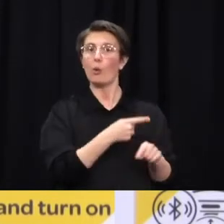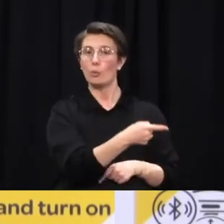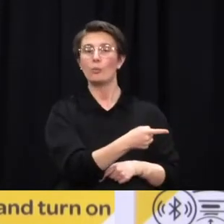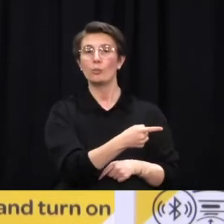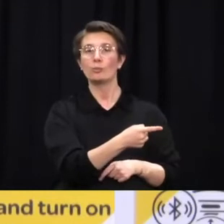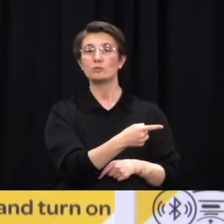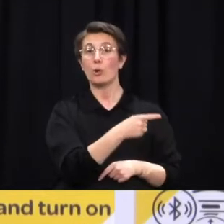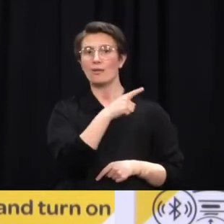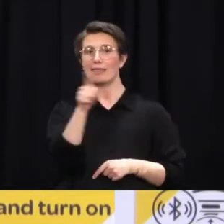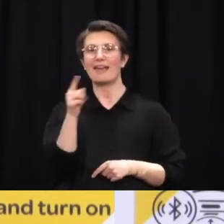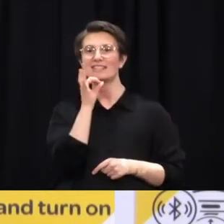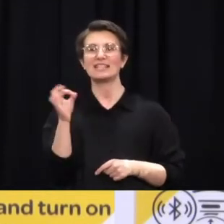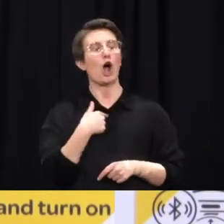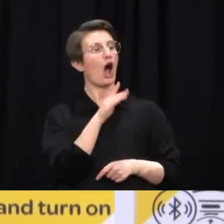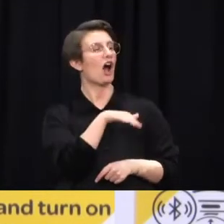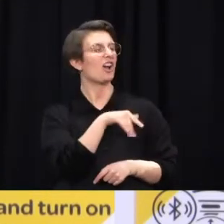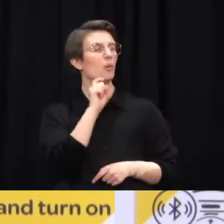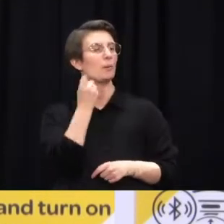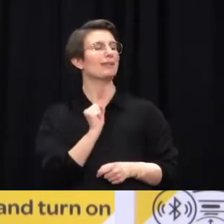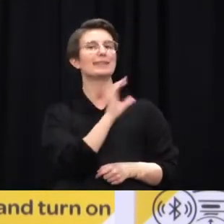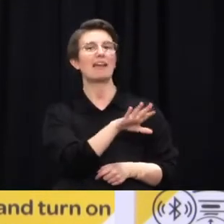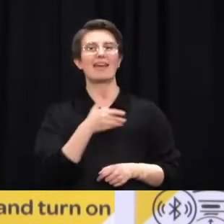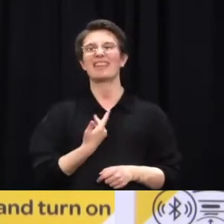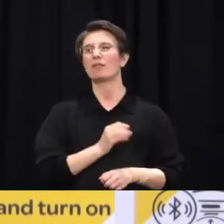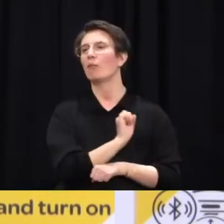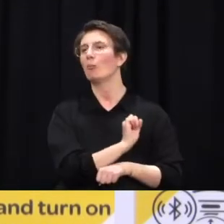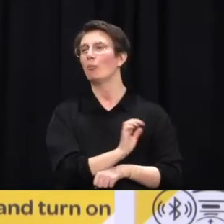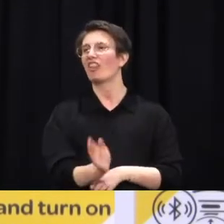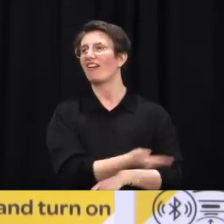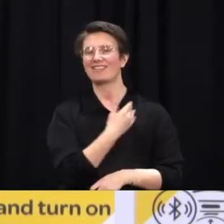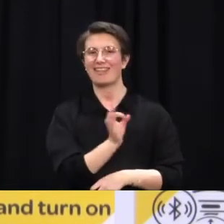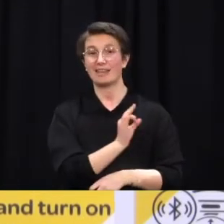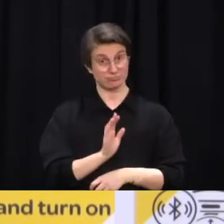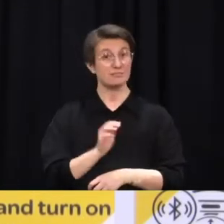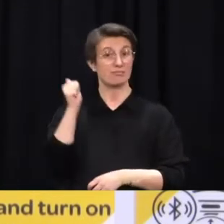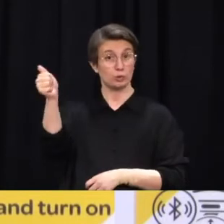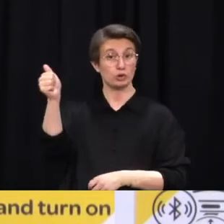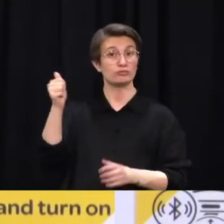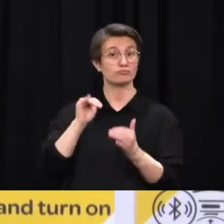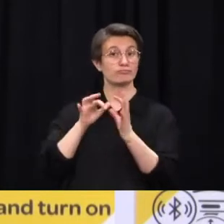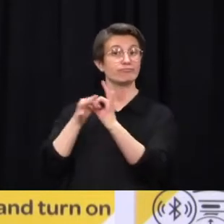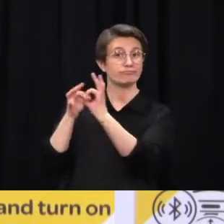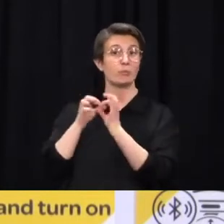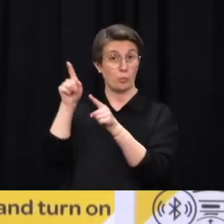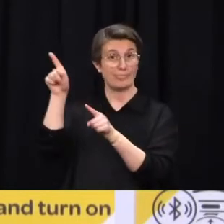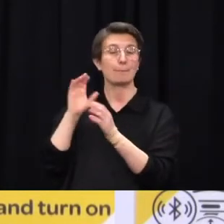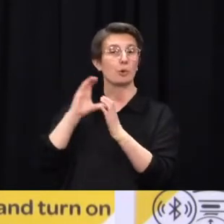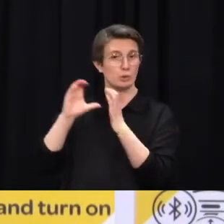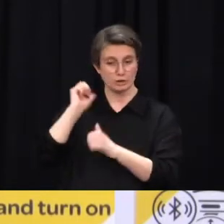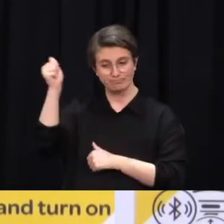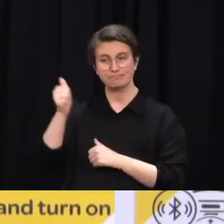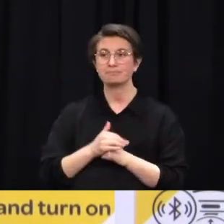committed to anything that they haven't been able to deliver on. A question for Dr Boomfield. Do we know the number of contact